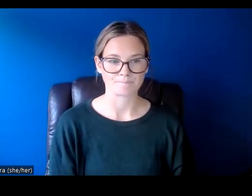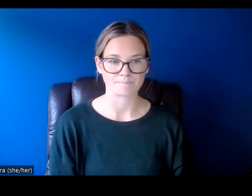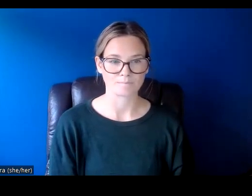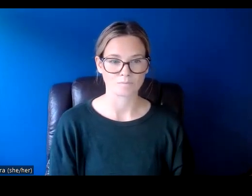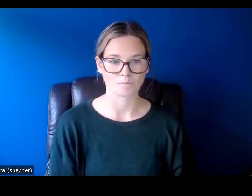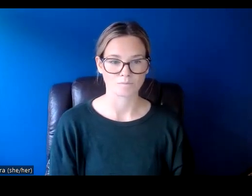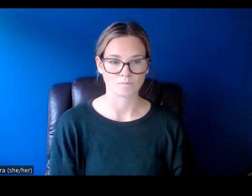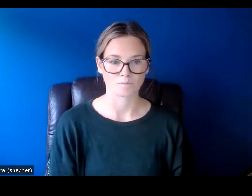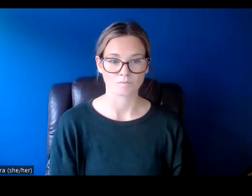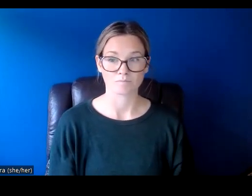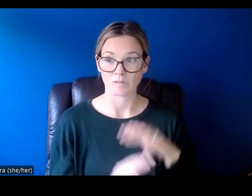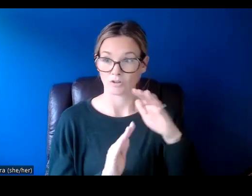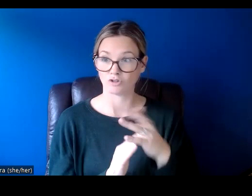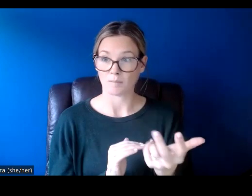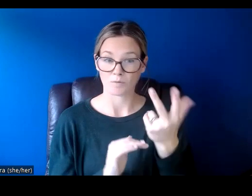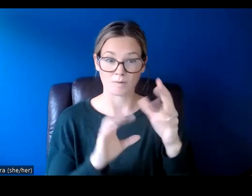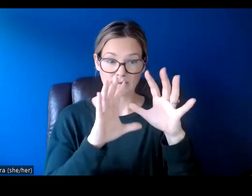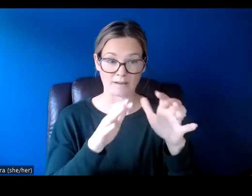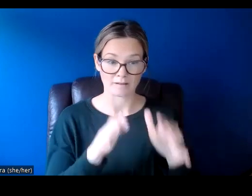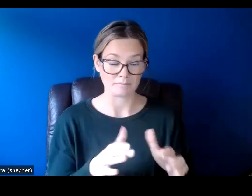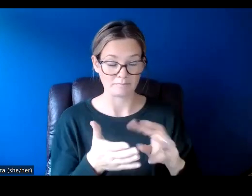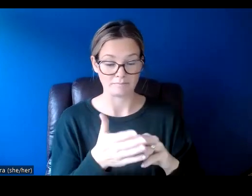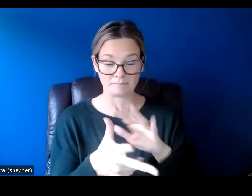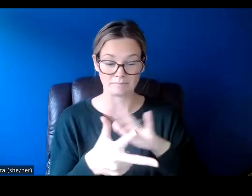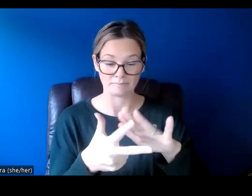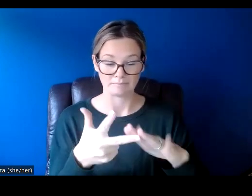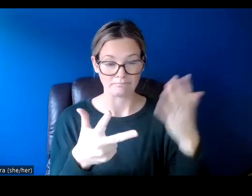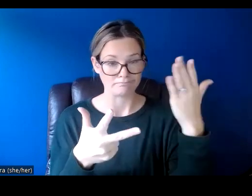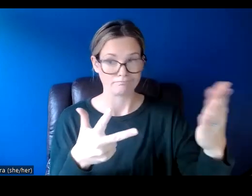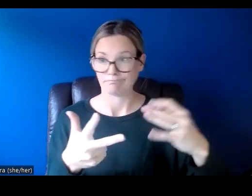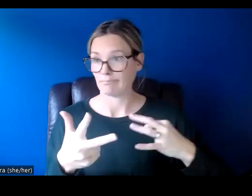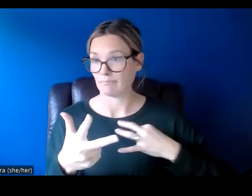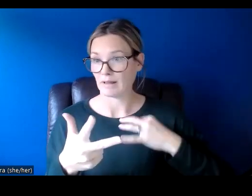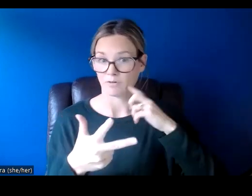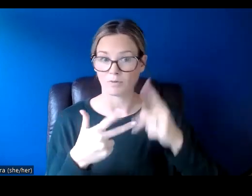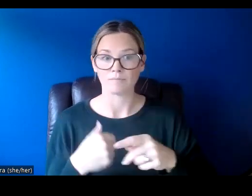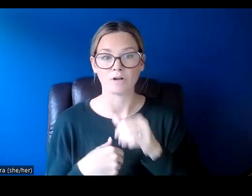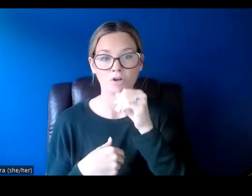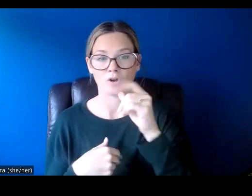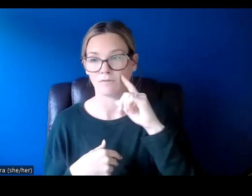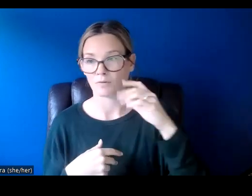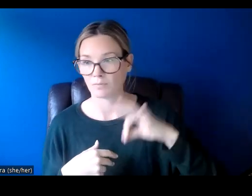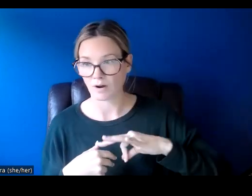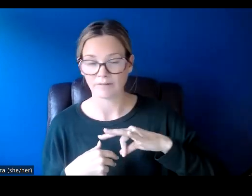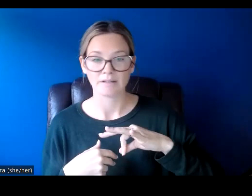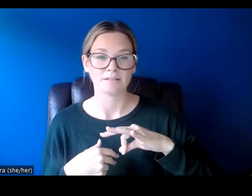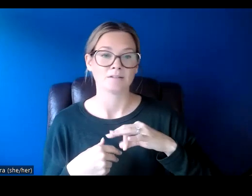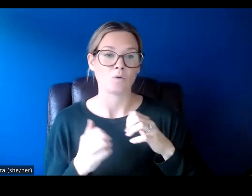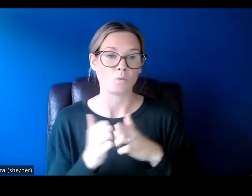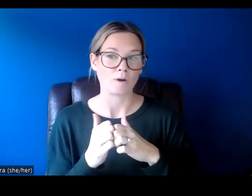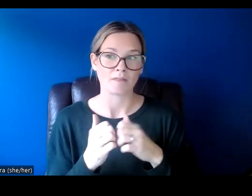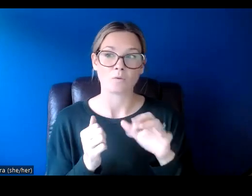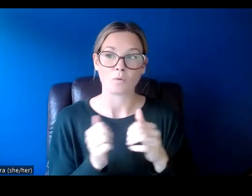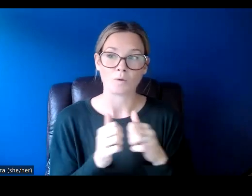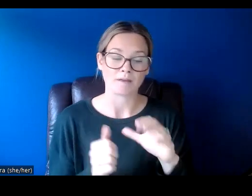The top three categories here are all eligible for the program. So not for profit arts organizations with or without a CRA